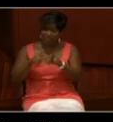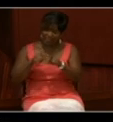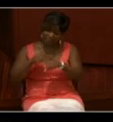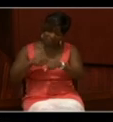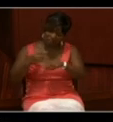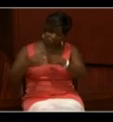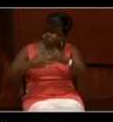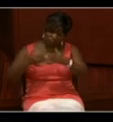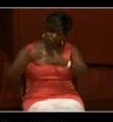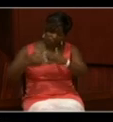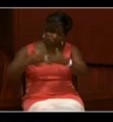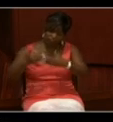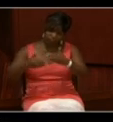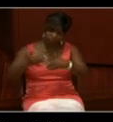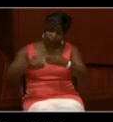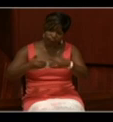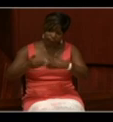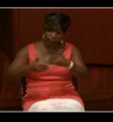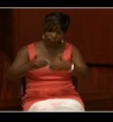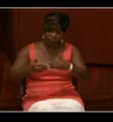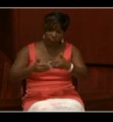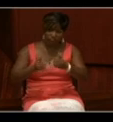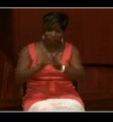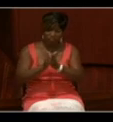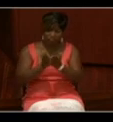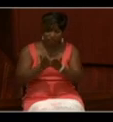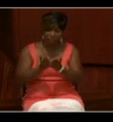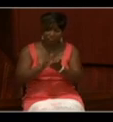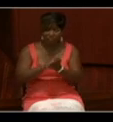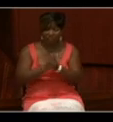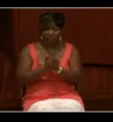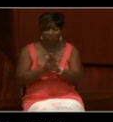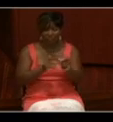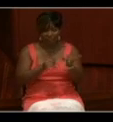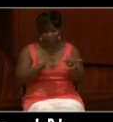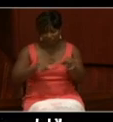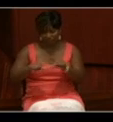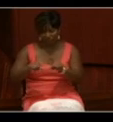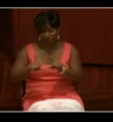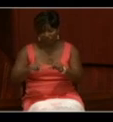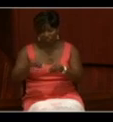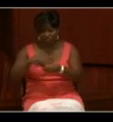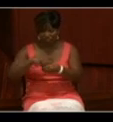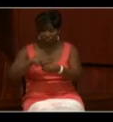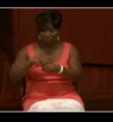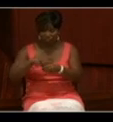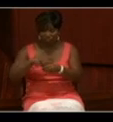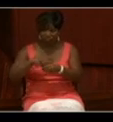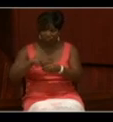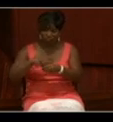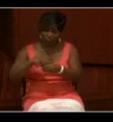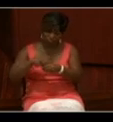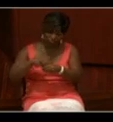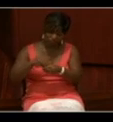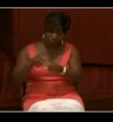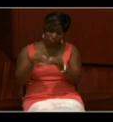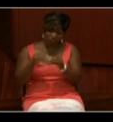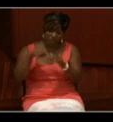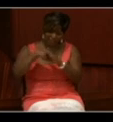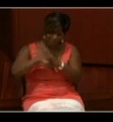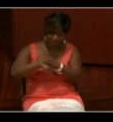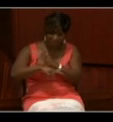the log books become more standardized. More detailed information about the crew members are available,